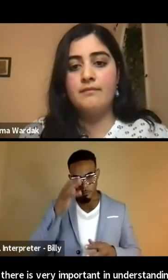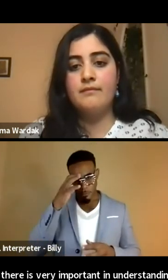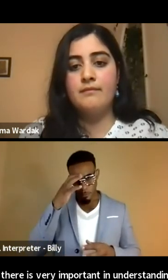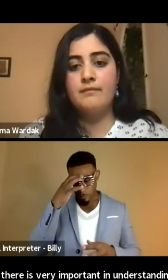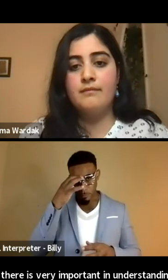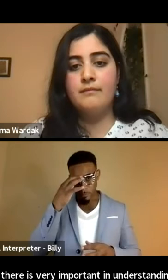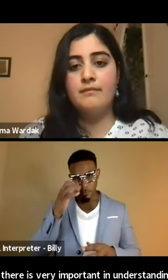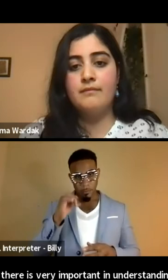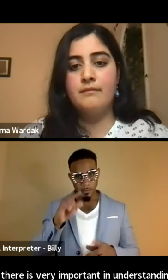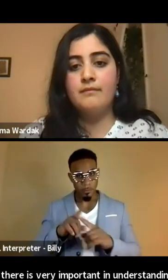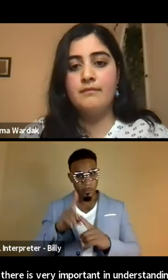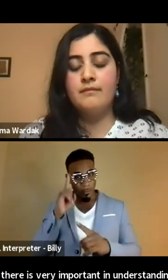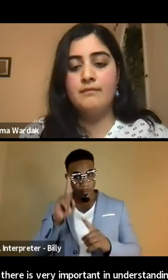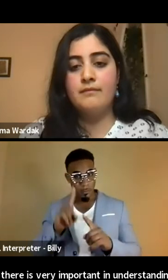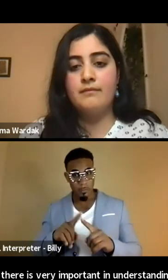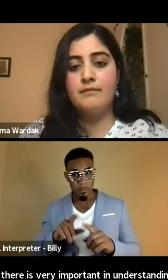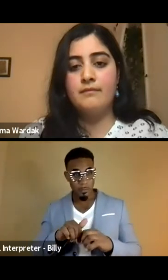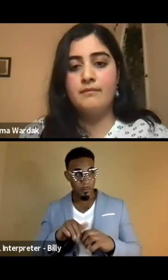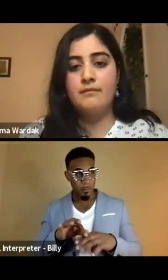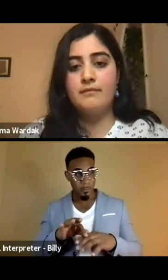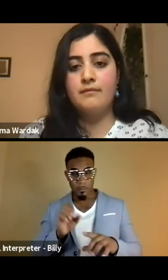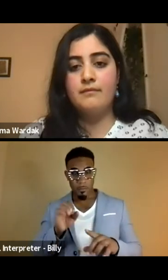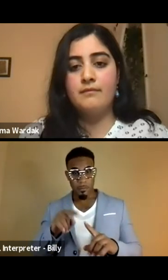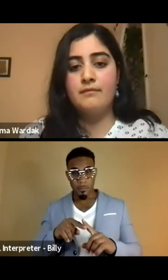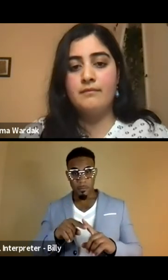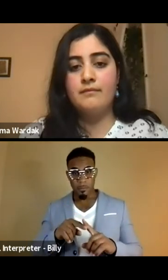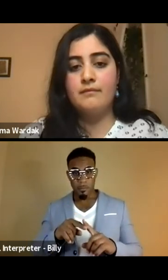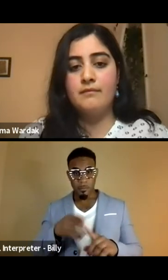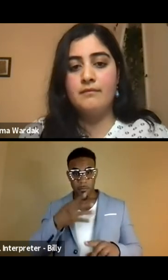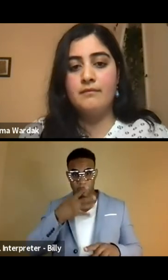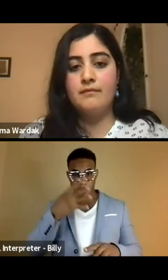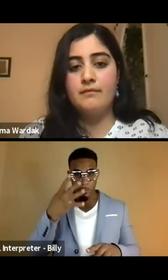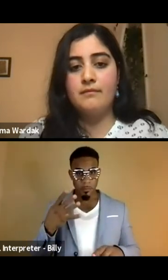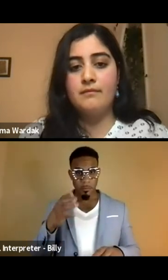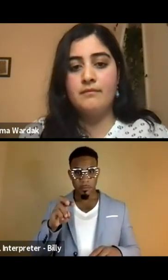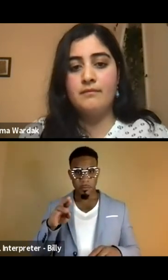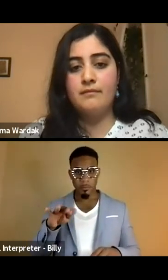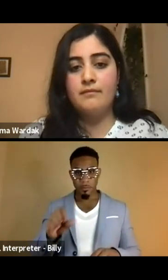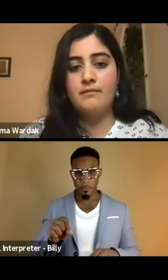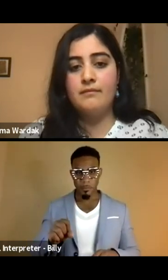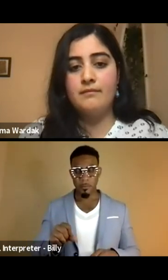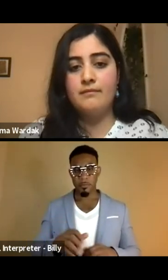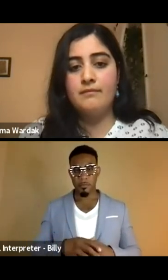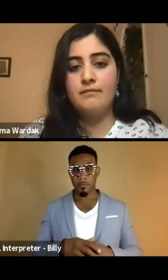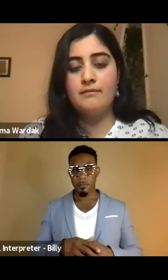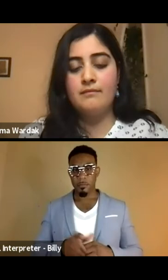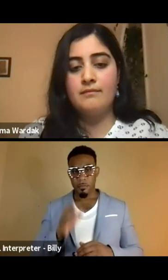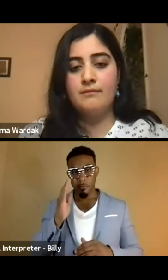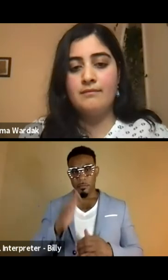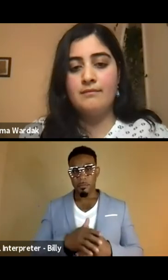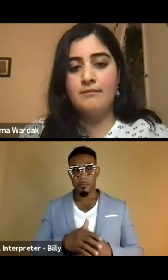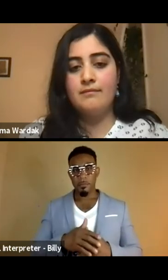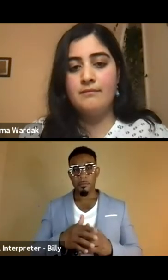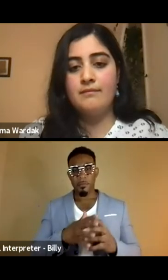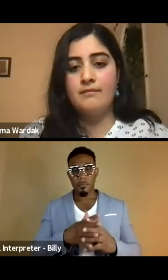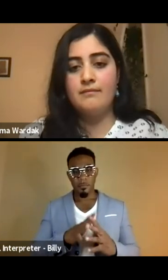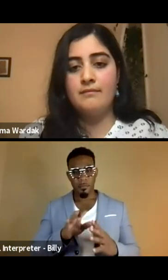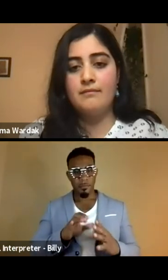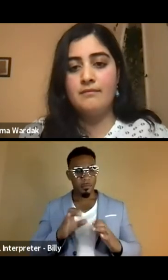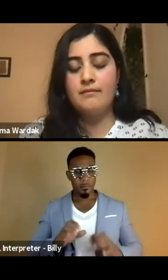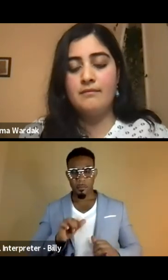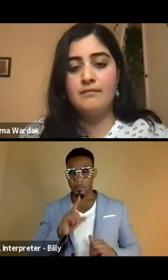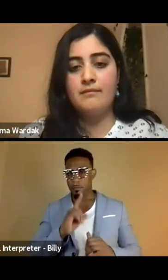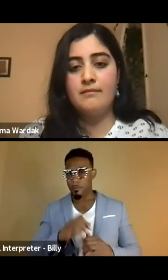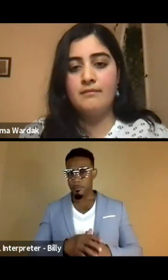I also think at least in the context of this immigration crisis, um, you know, American citizens can be